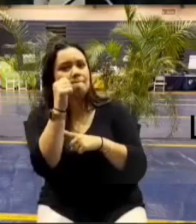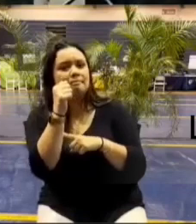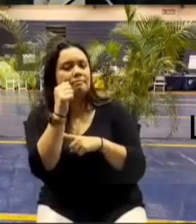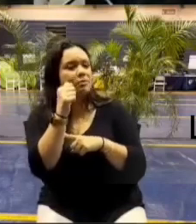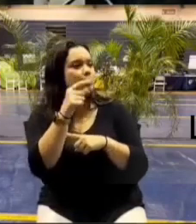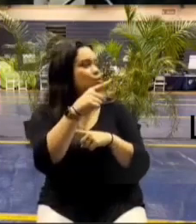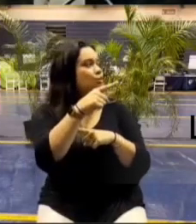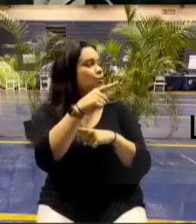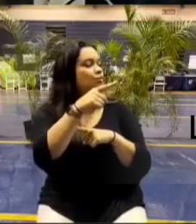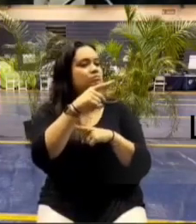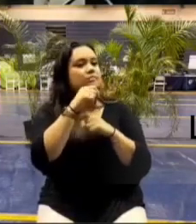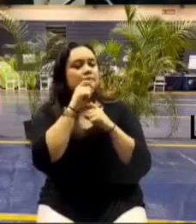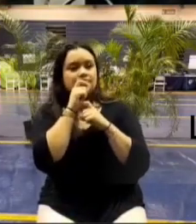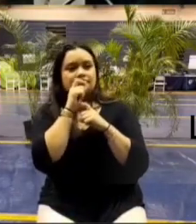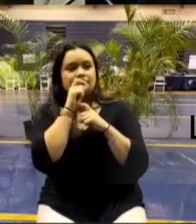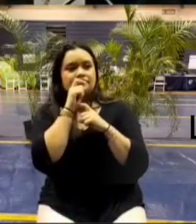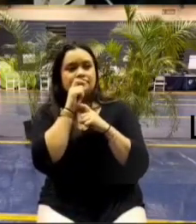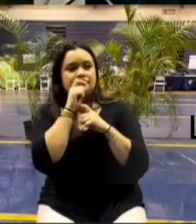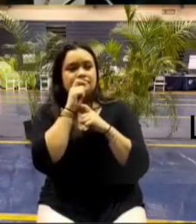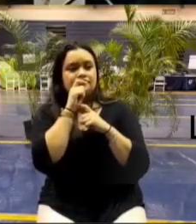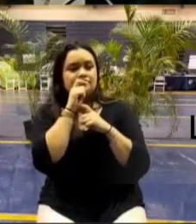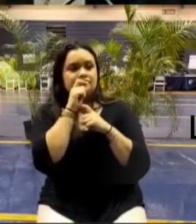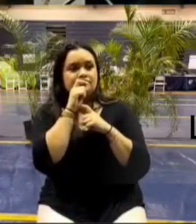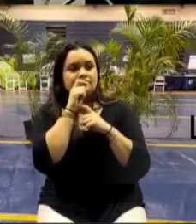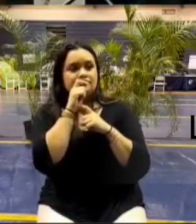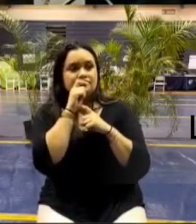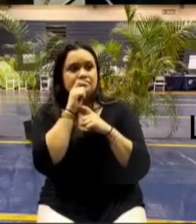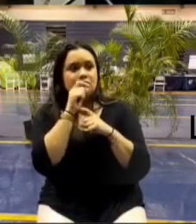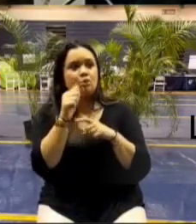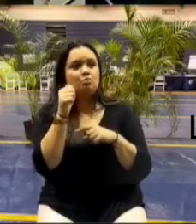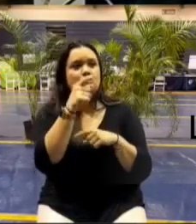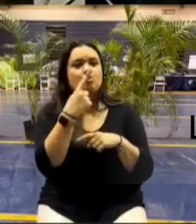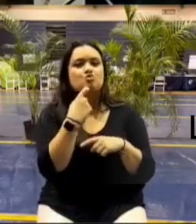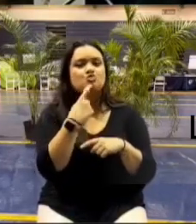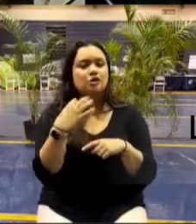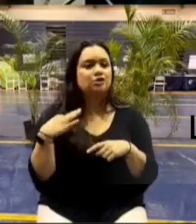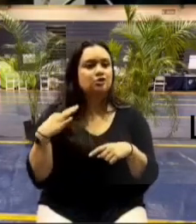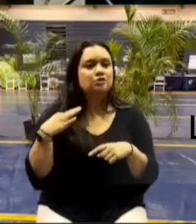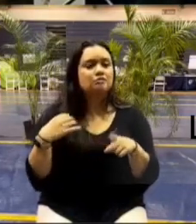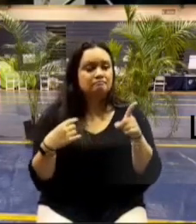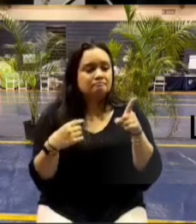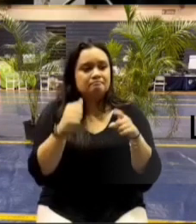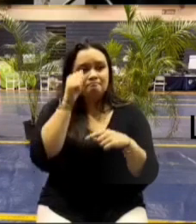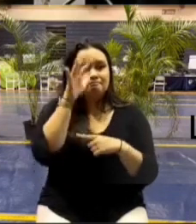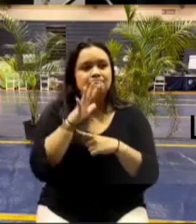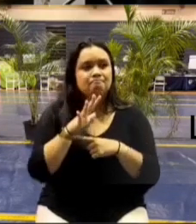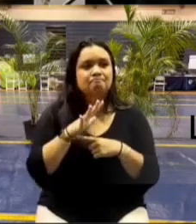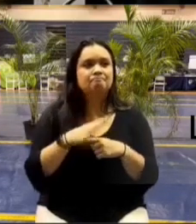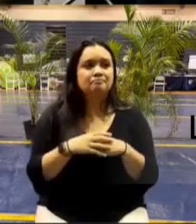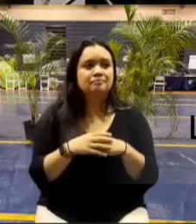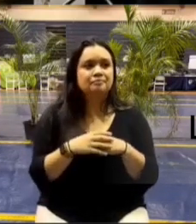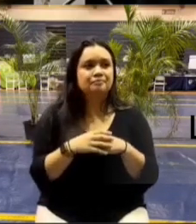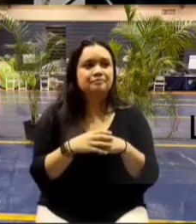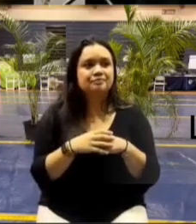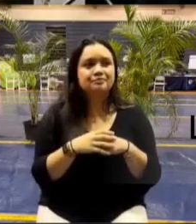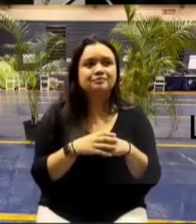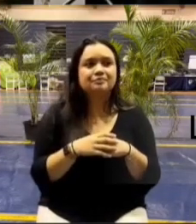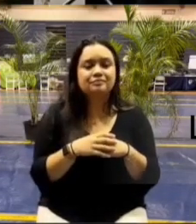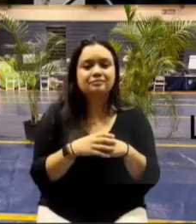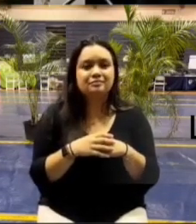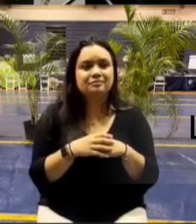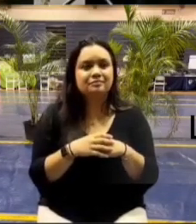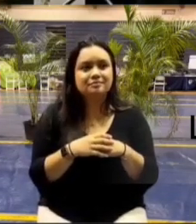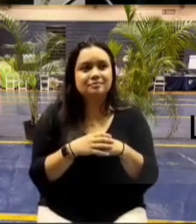one okay i'm gonna get that clicker back from sarah we'll leave that this one up a little